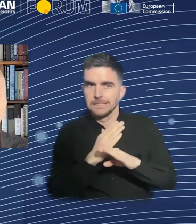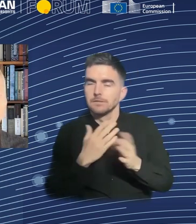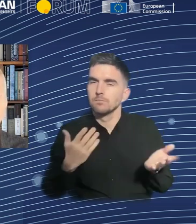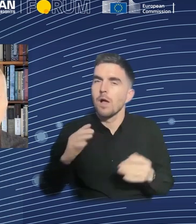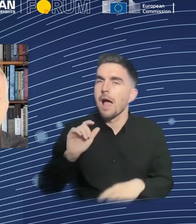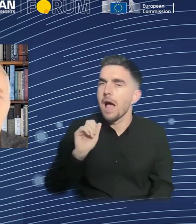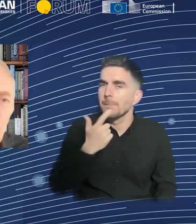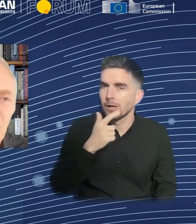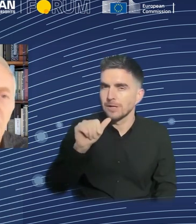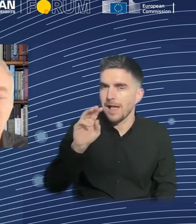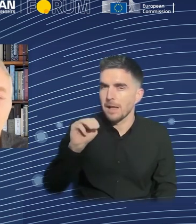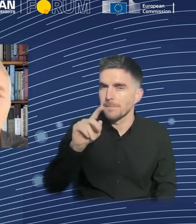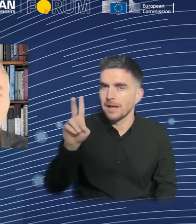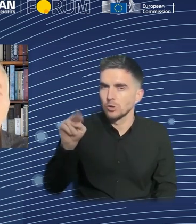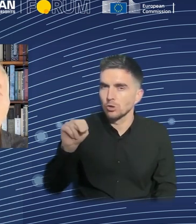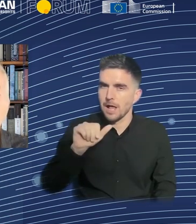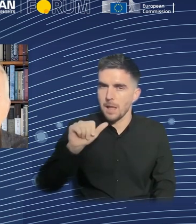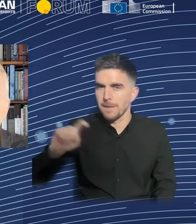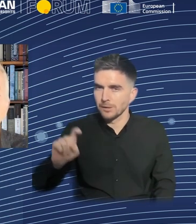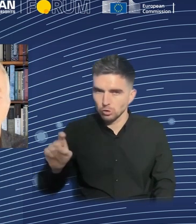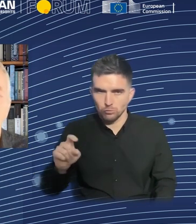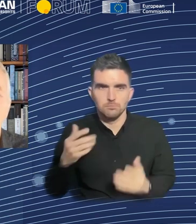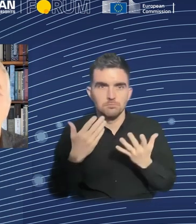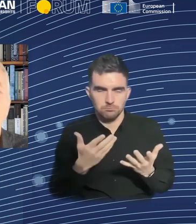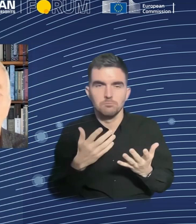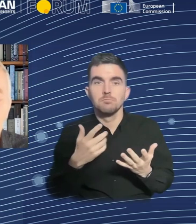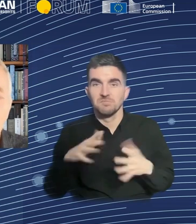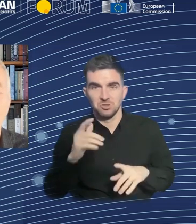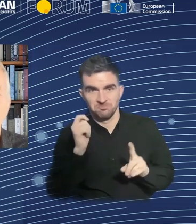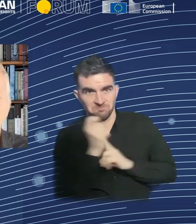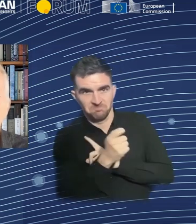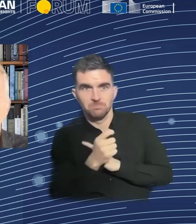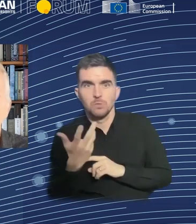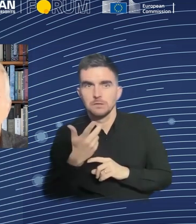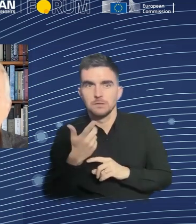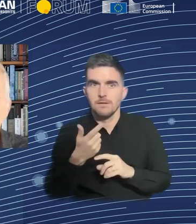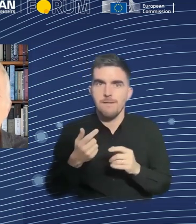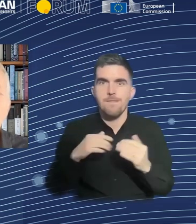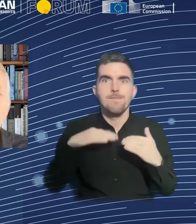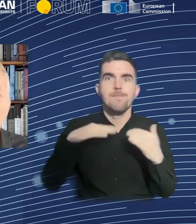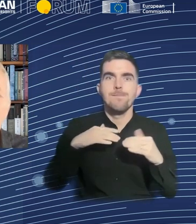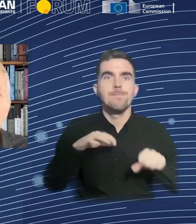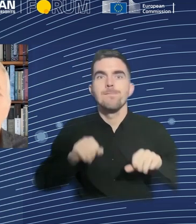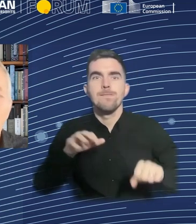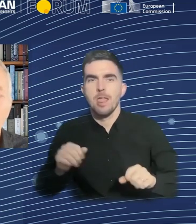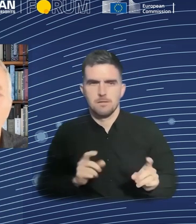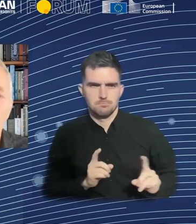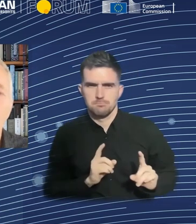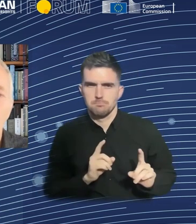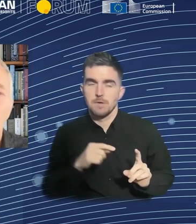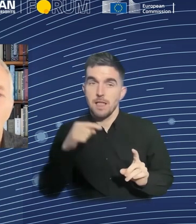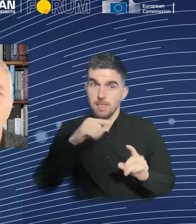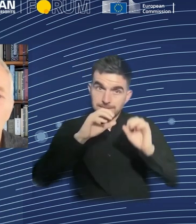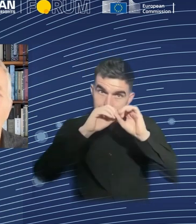profits, because the market as a whole demands that companies continue to increase our profits. So we really have to